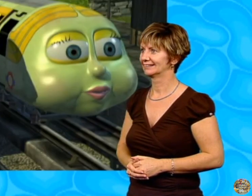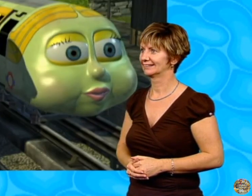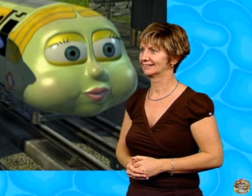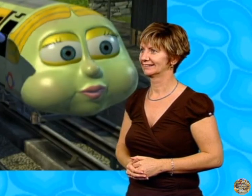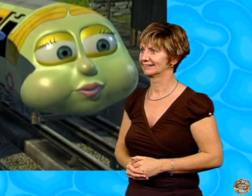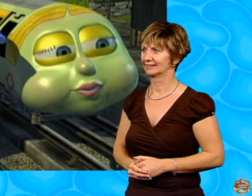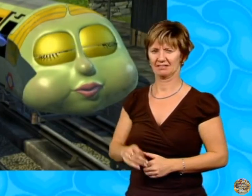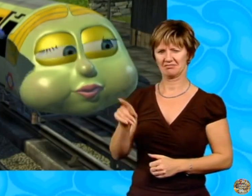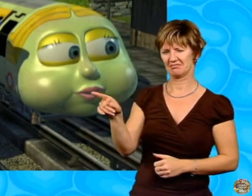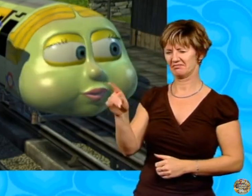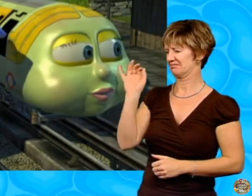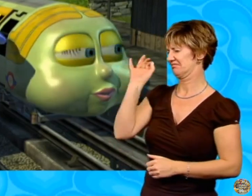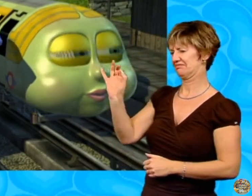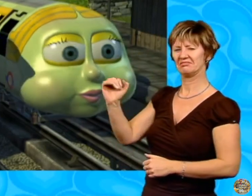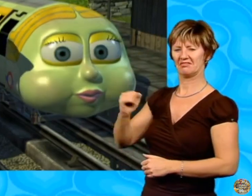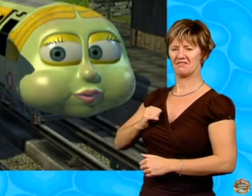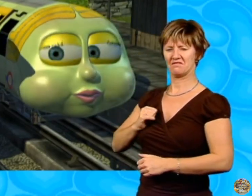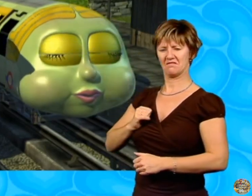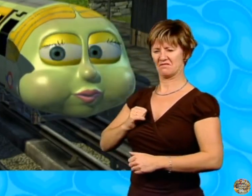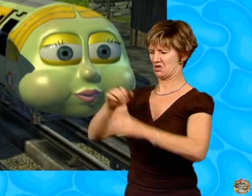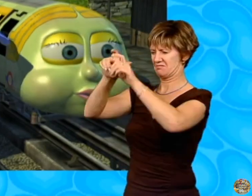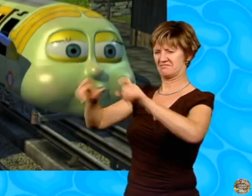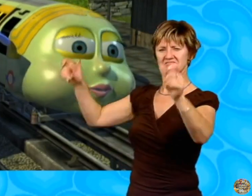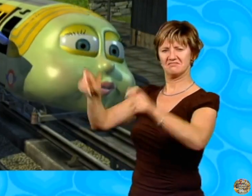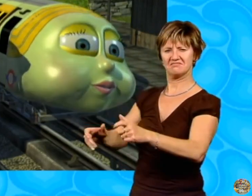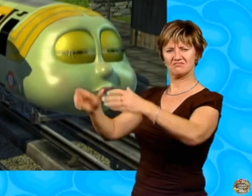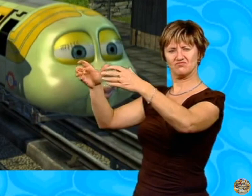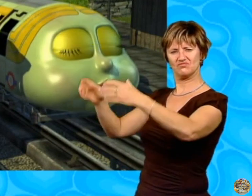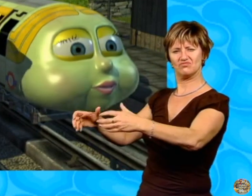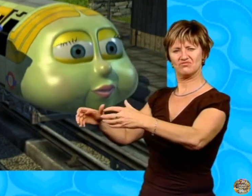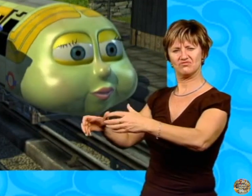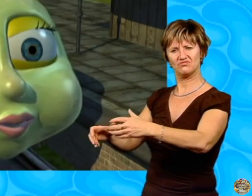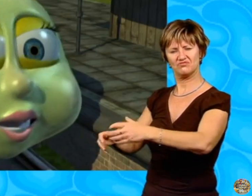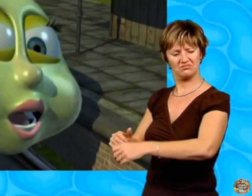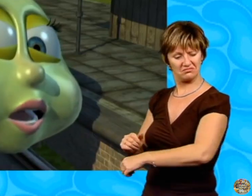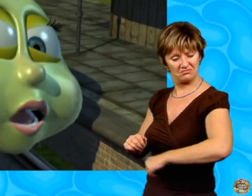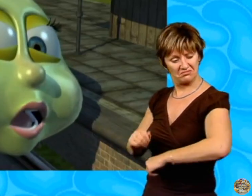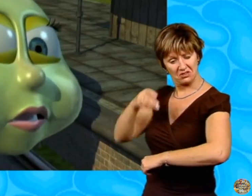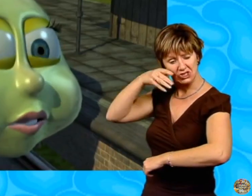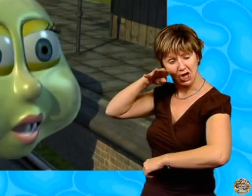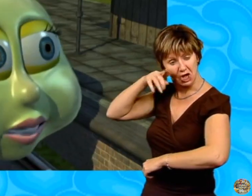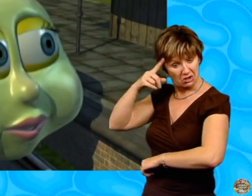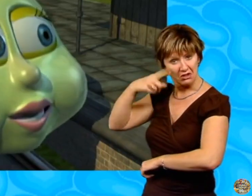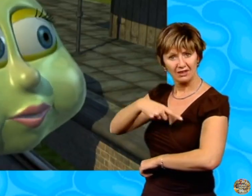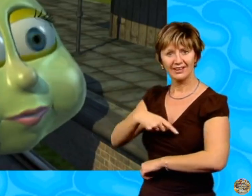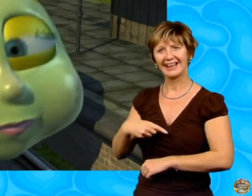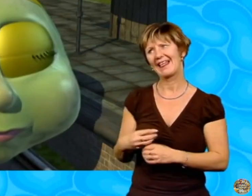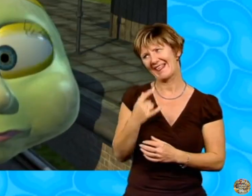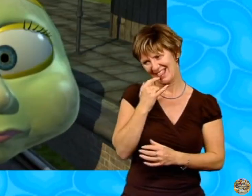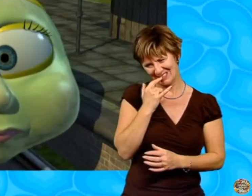This would be a fantastic place for my statue. What do you say, Circle? Oh, well,